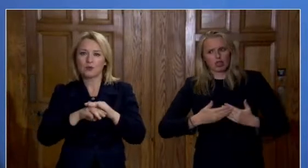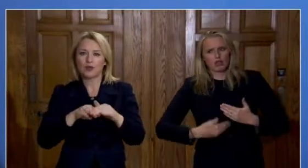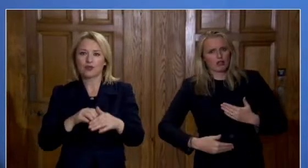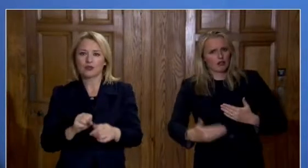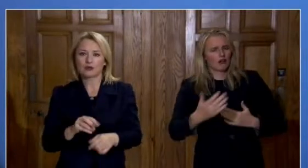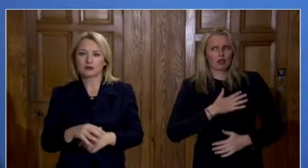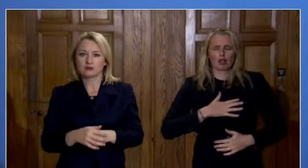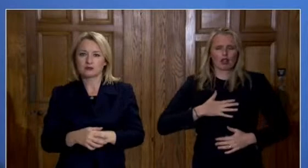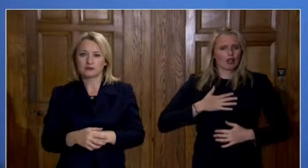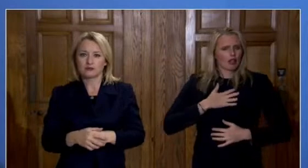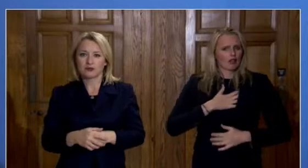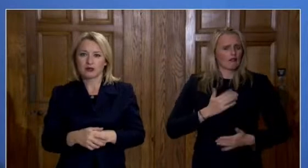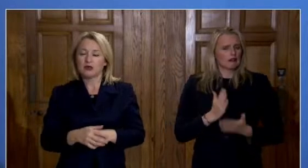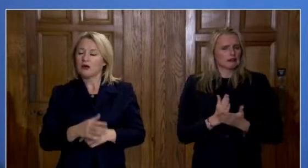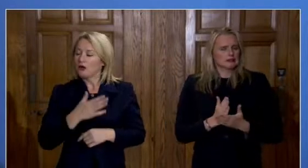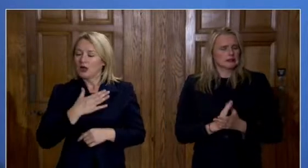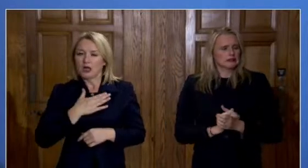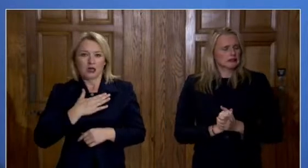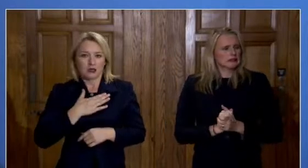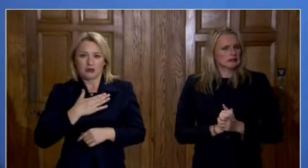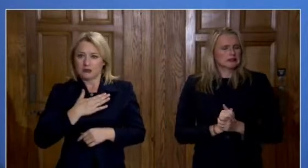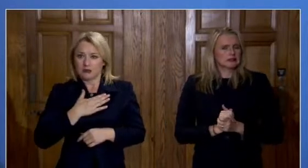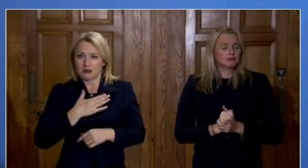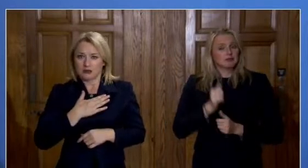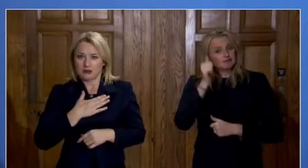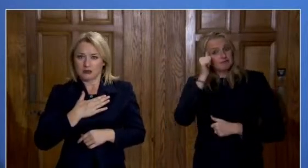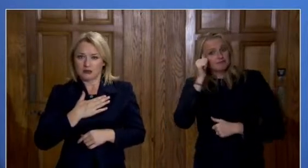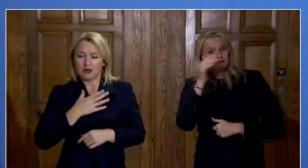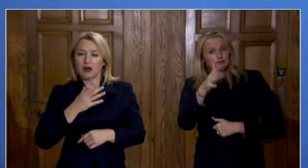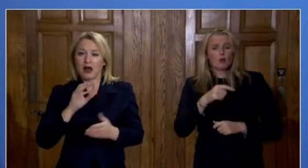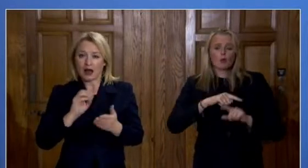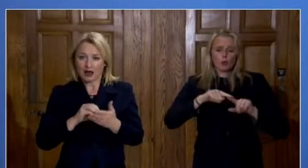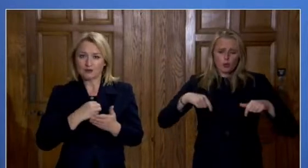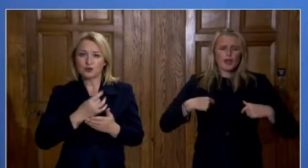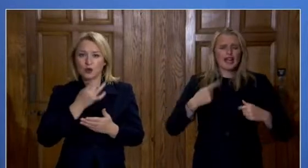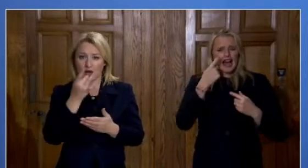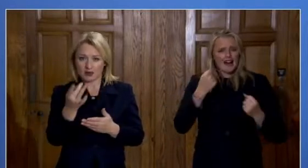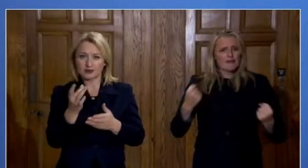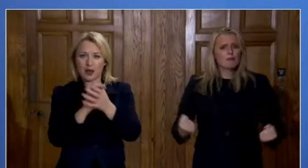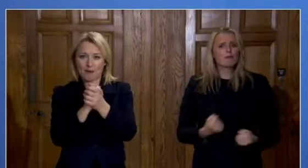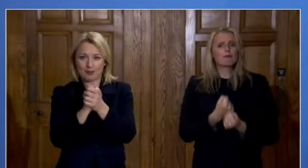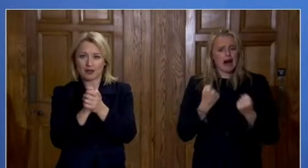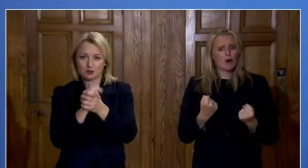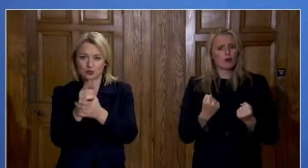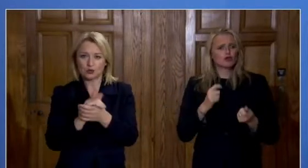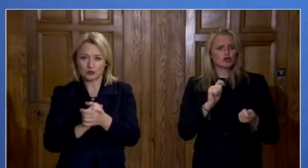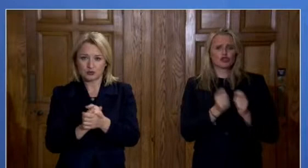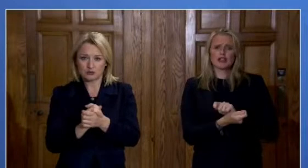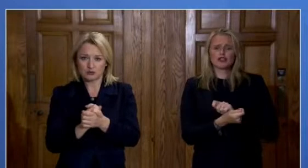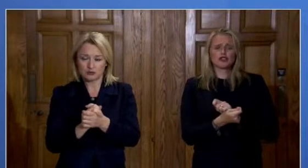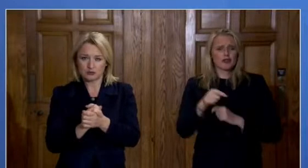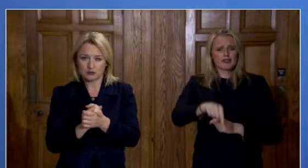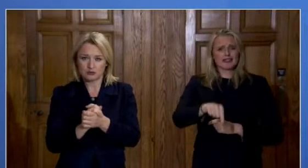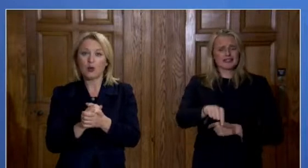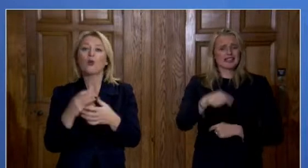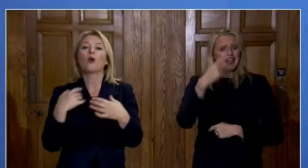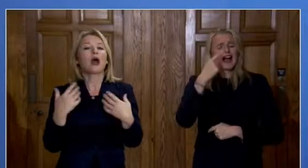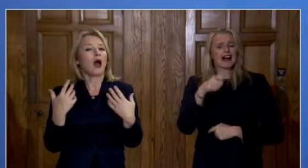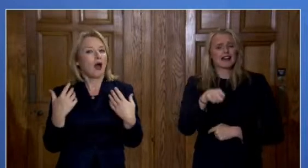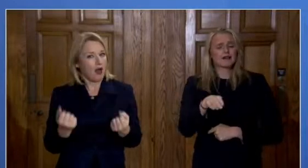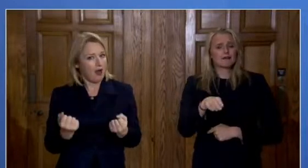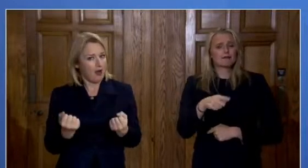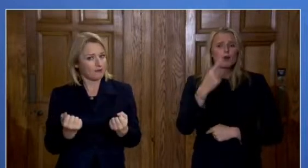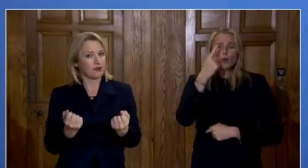that we are not powerless. You are not powerless. We can reclaim